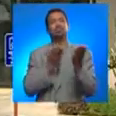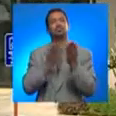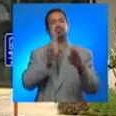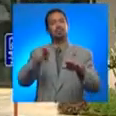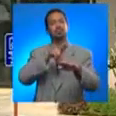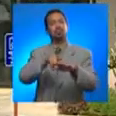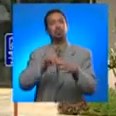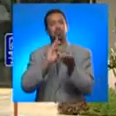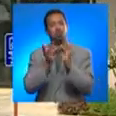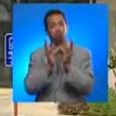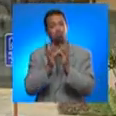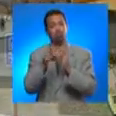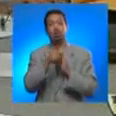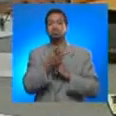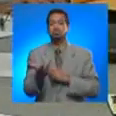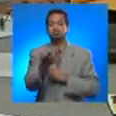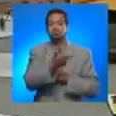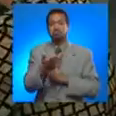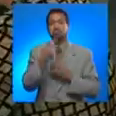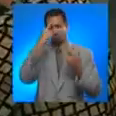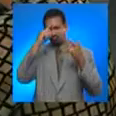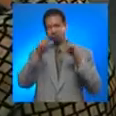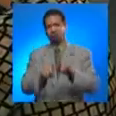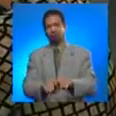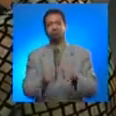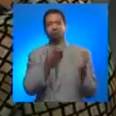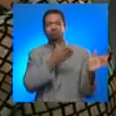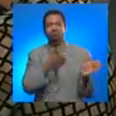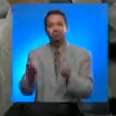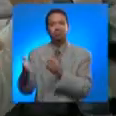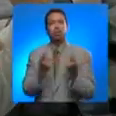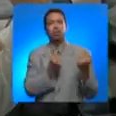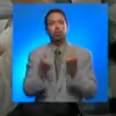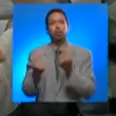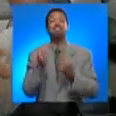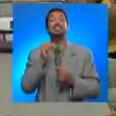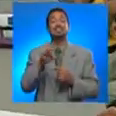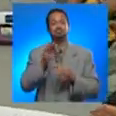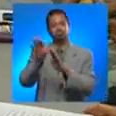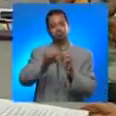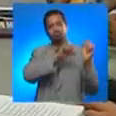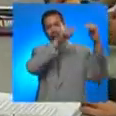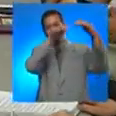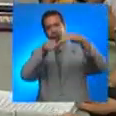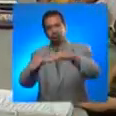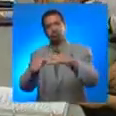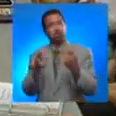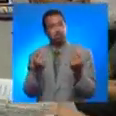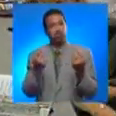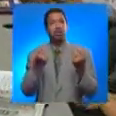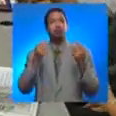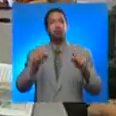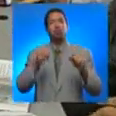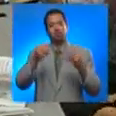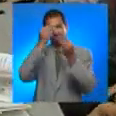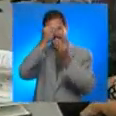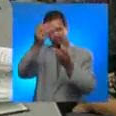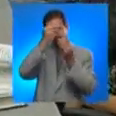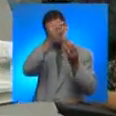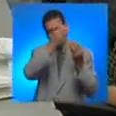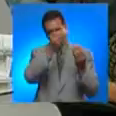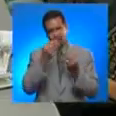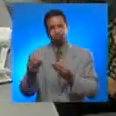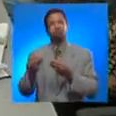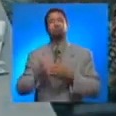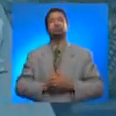Service, have established a protocol for responding to a possible tsunami and broadcasting bulletins for watches and warnings.